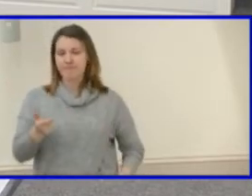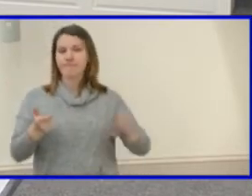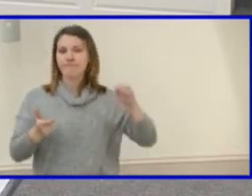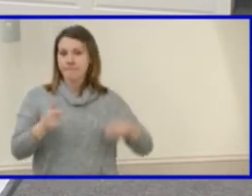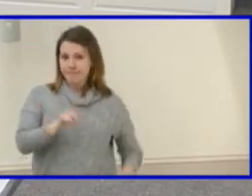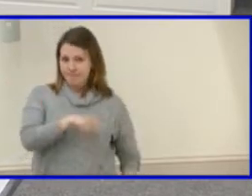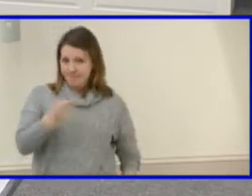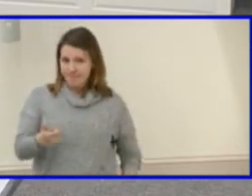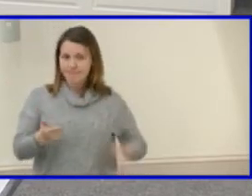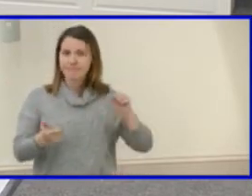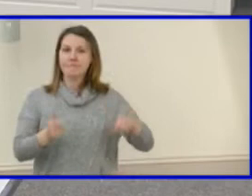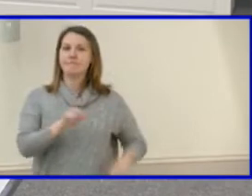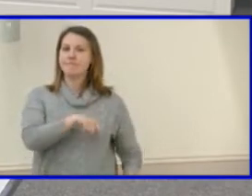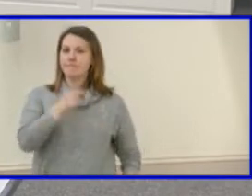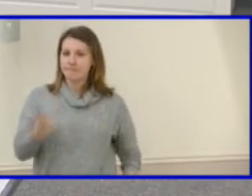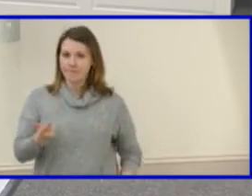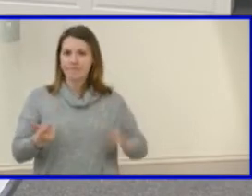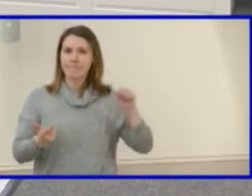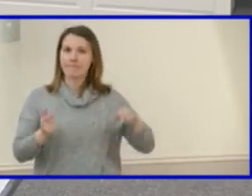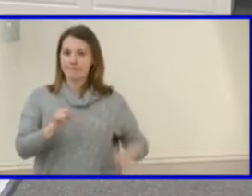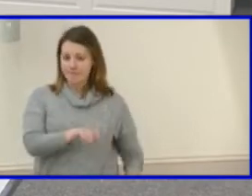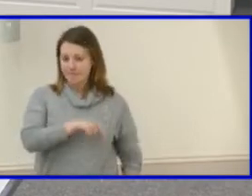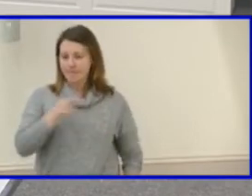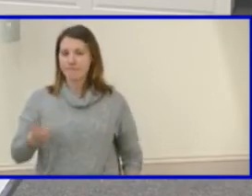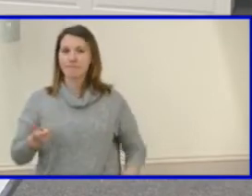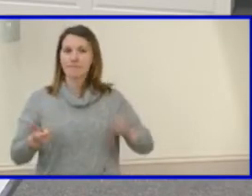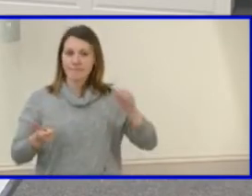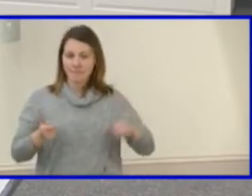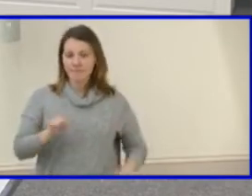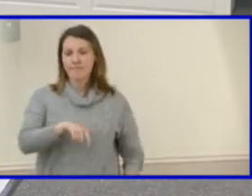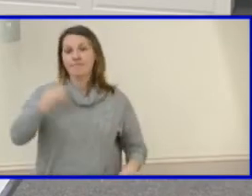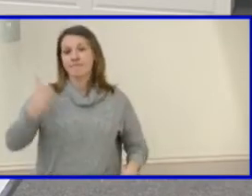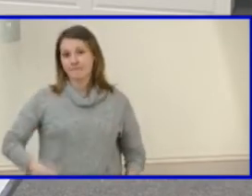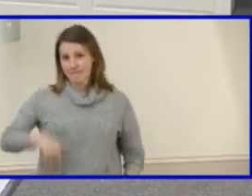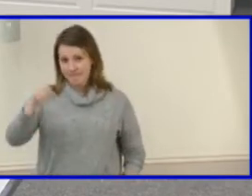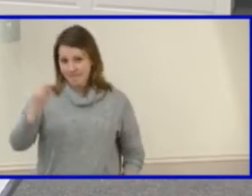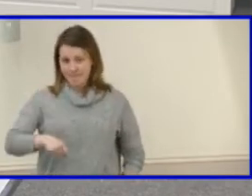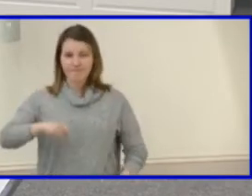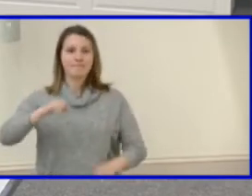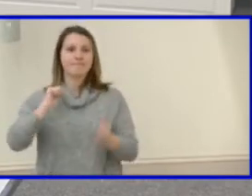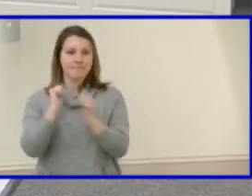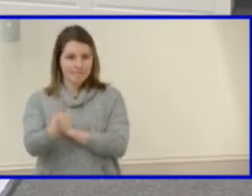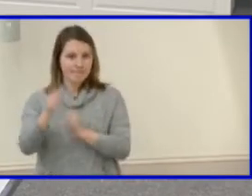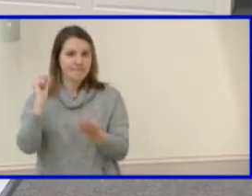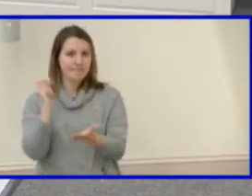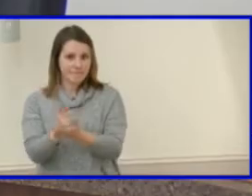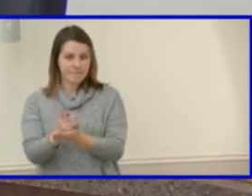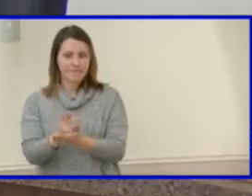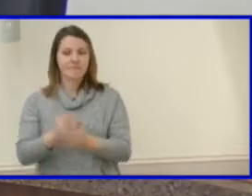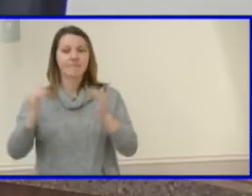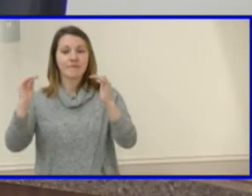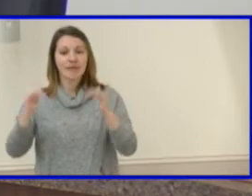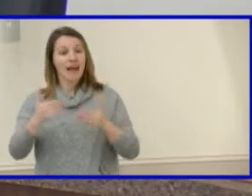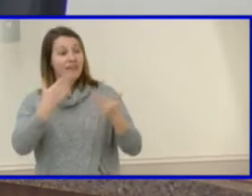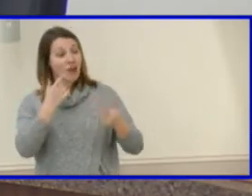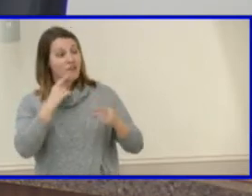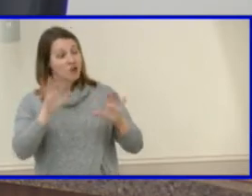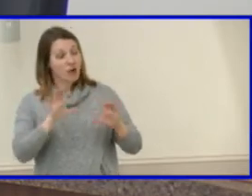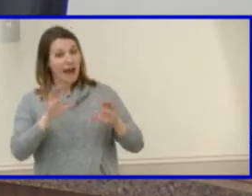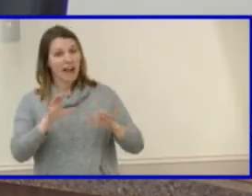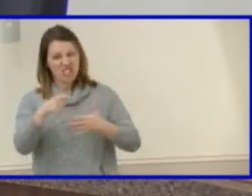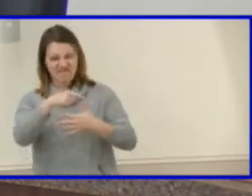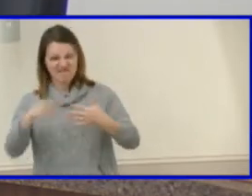Aye. Ms. Ogburn. Aye. Ms. Shea. Aye. And I vote aye to aye. I have it. The policy has been approved. Thank you for your action on those